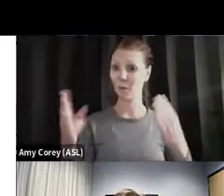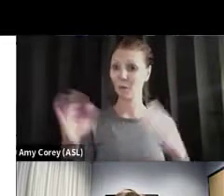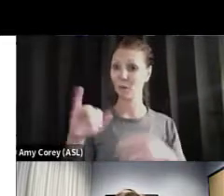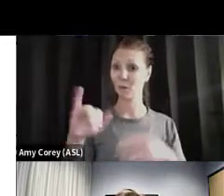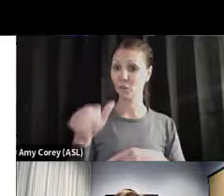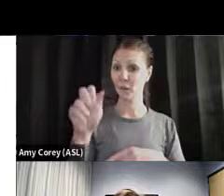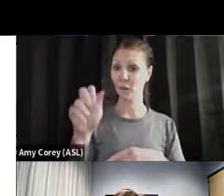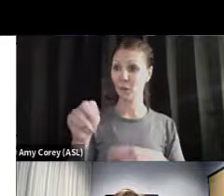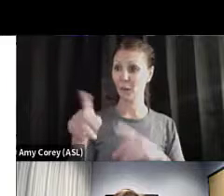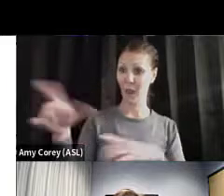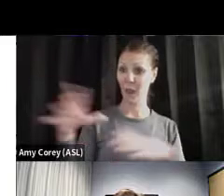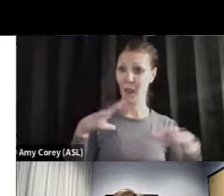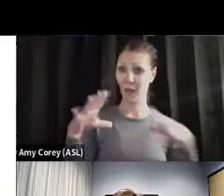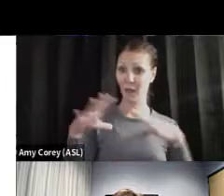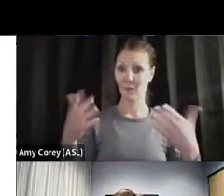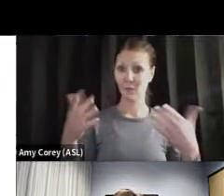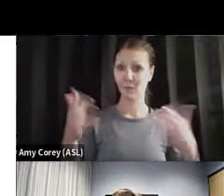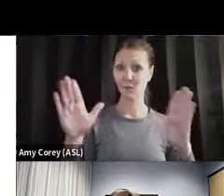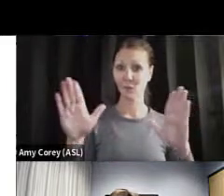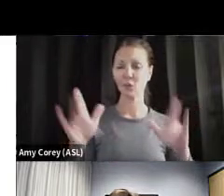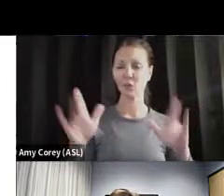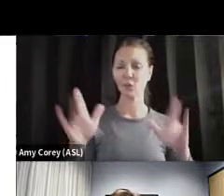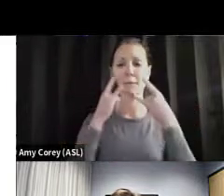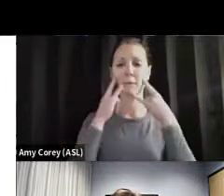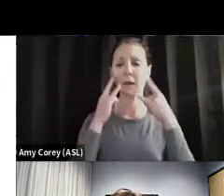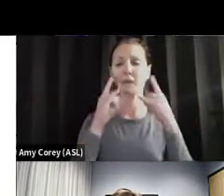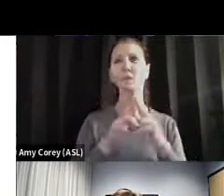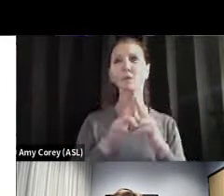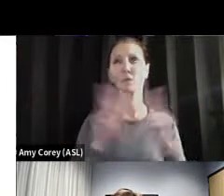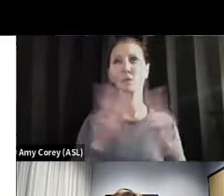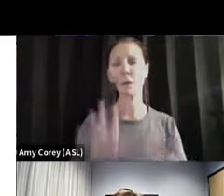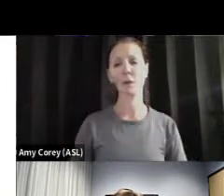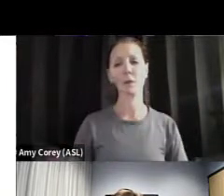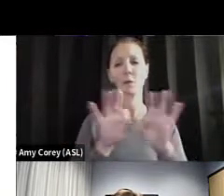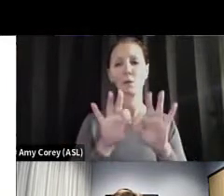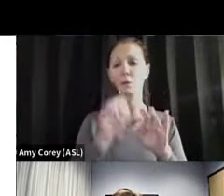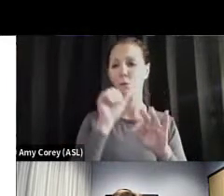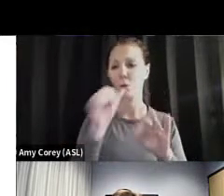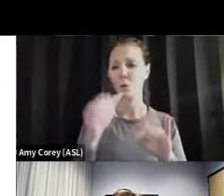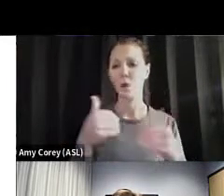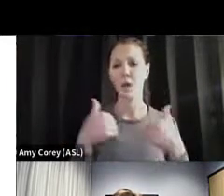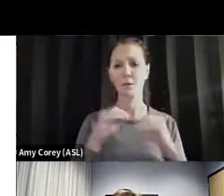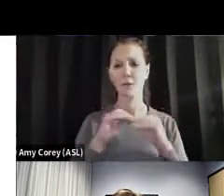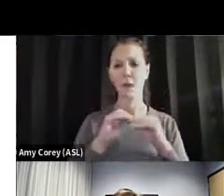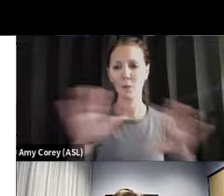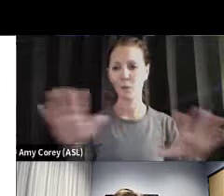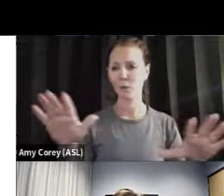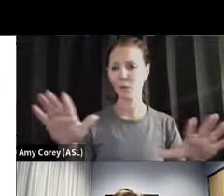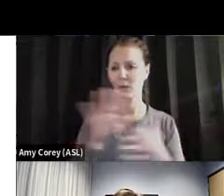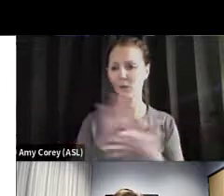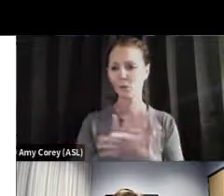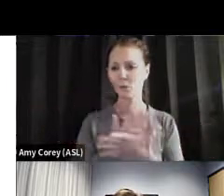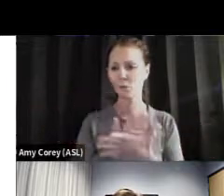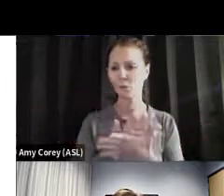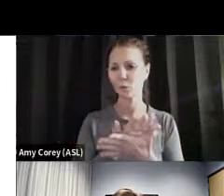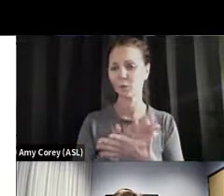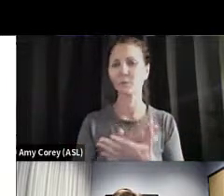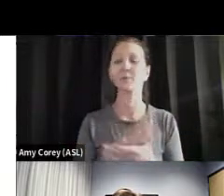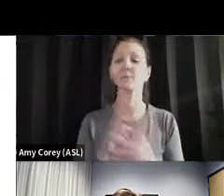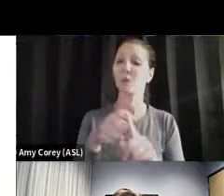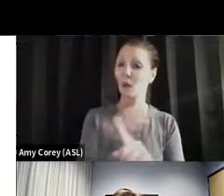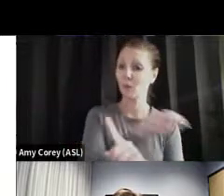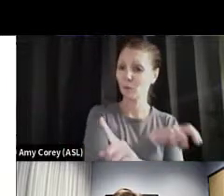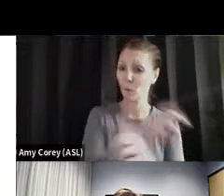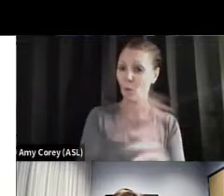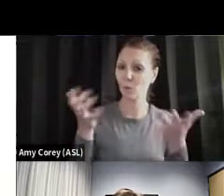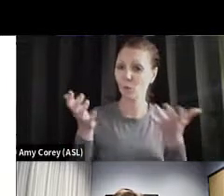holidays, the masks are going be very critical if you don't have outbreaks in the schools. Obviously, you want to avoid crowded places during the holidays. If you can, gather